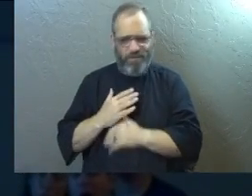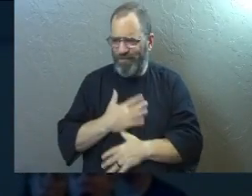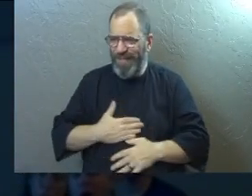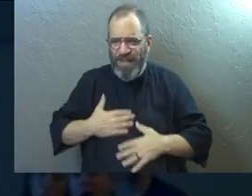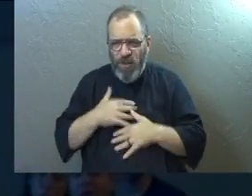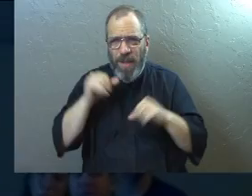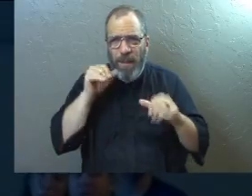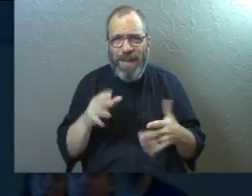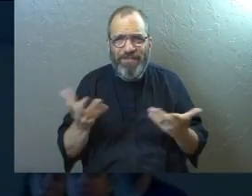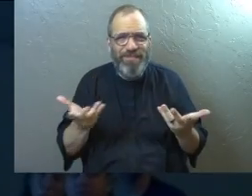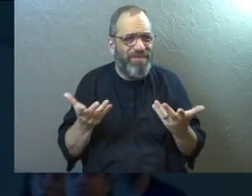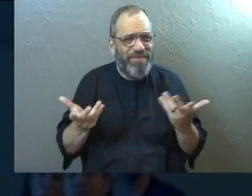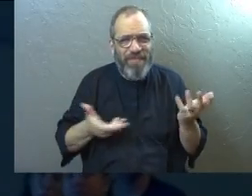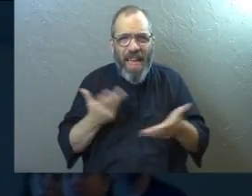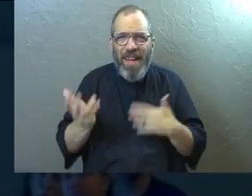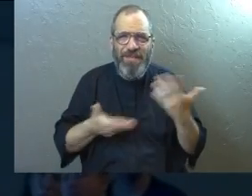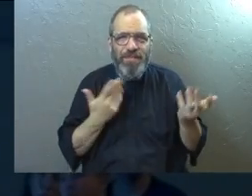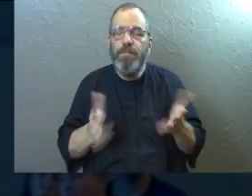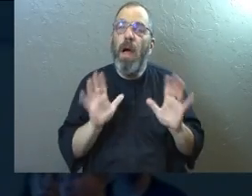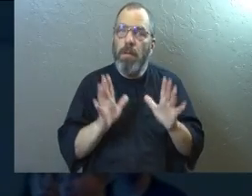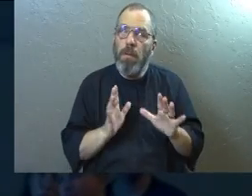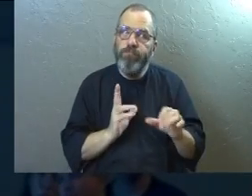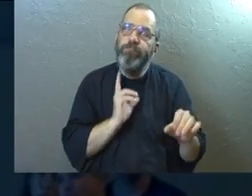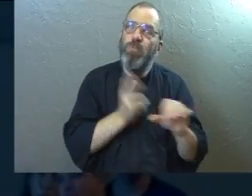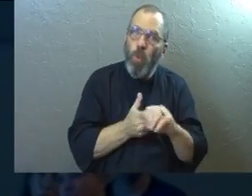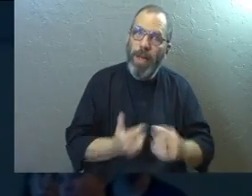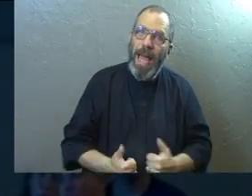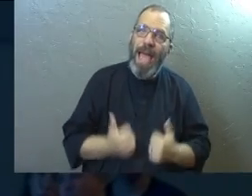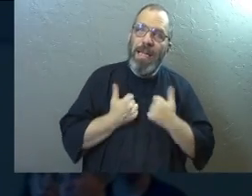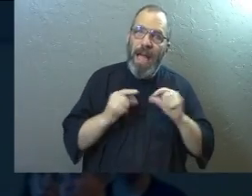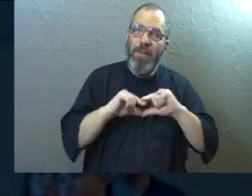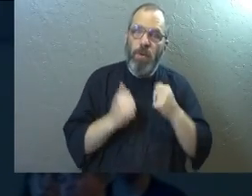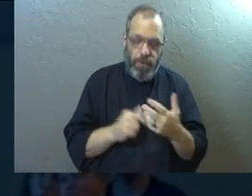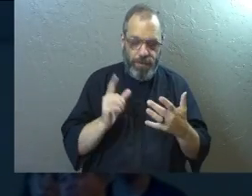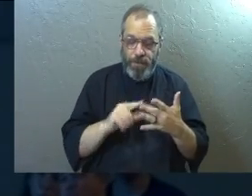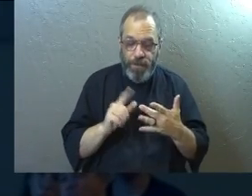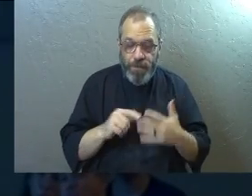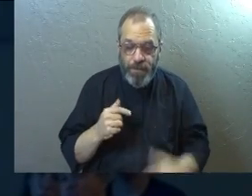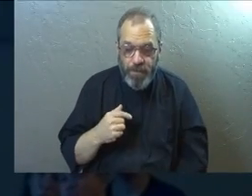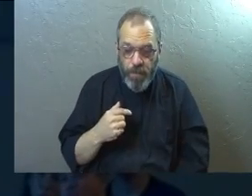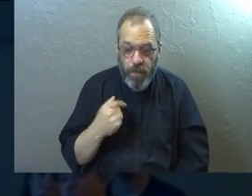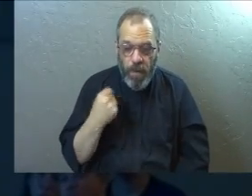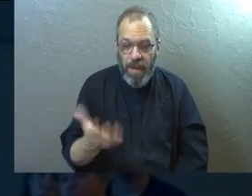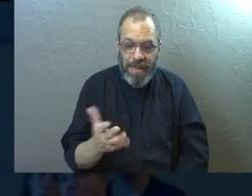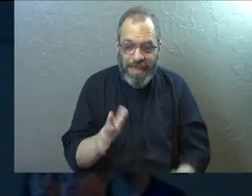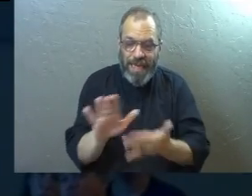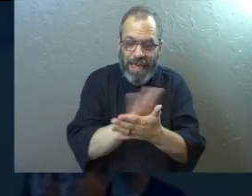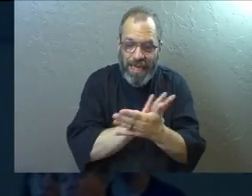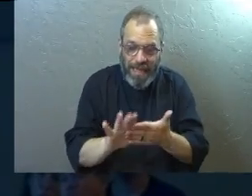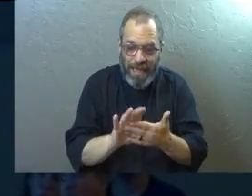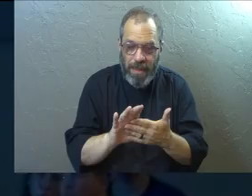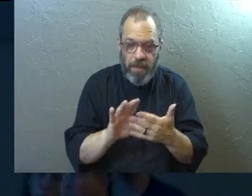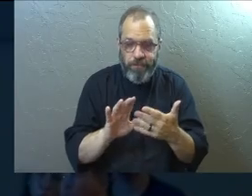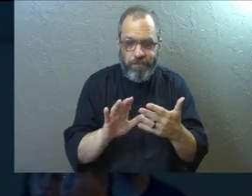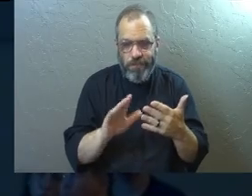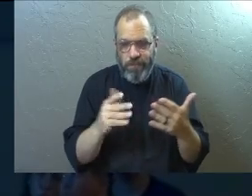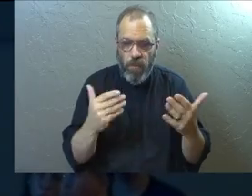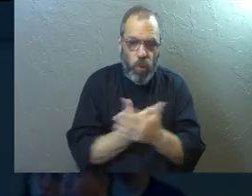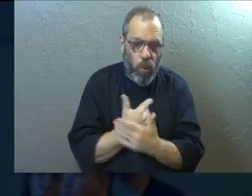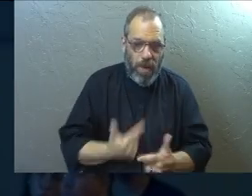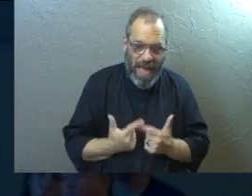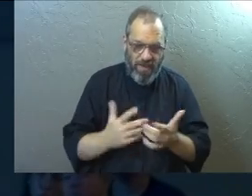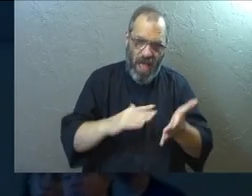enjoying the blessings of a church family. So get in one. The next thing God has given you is a clean slate and